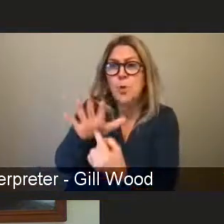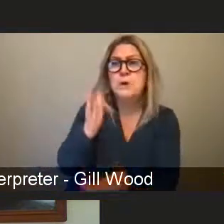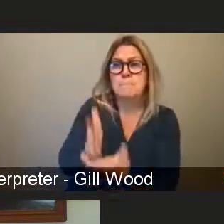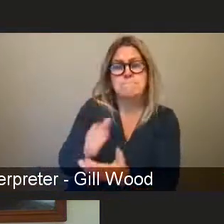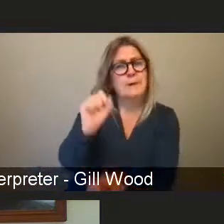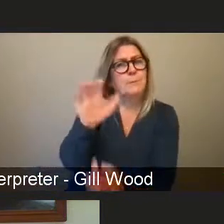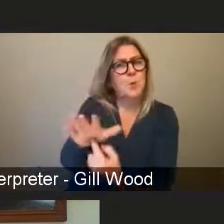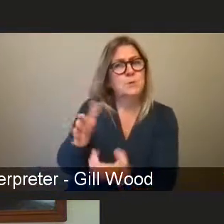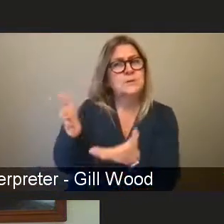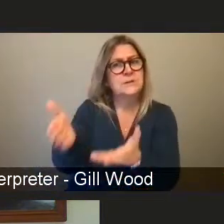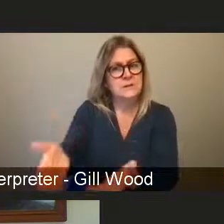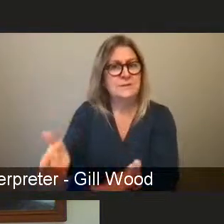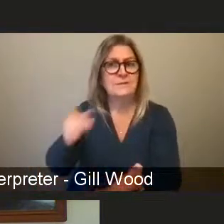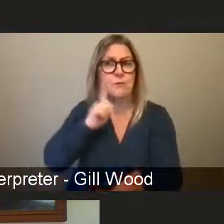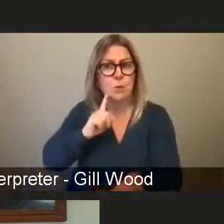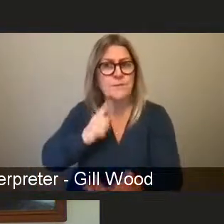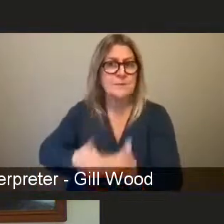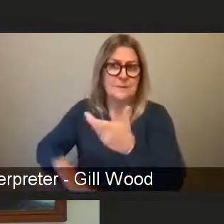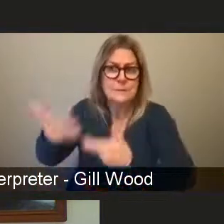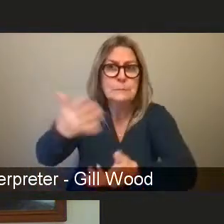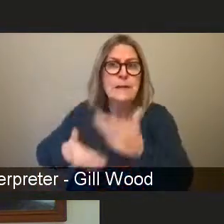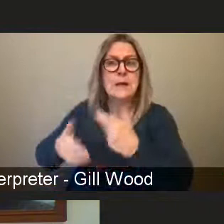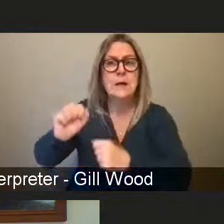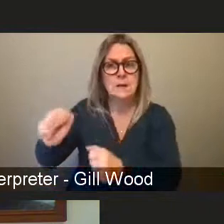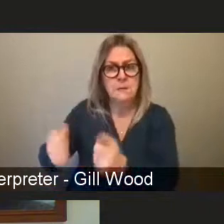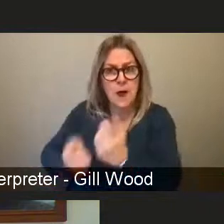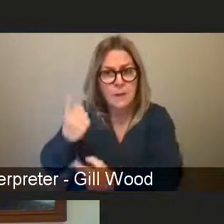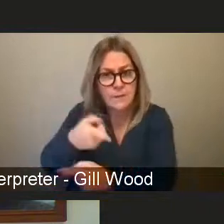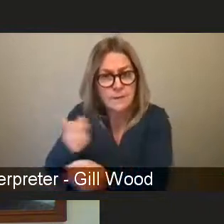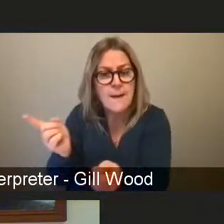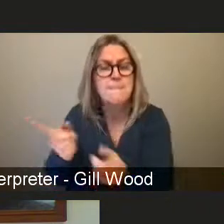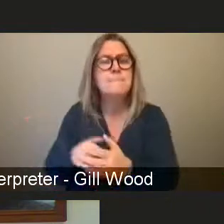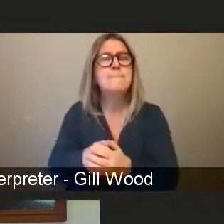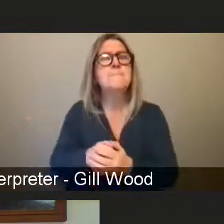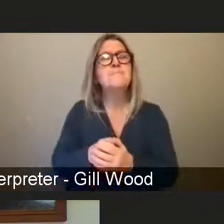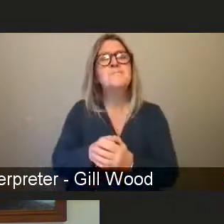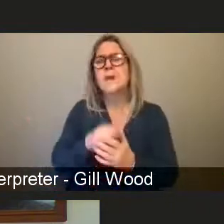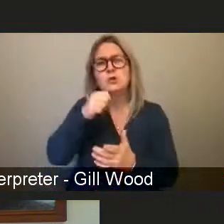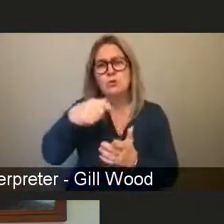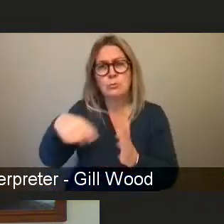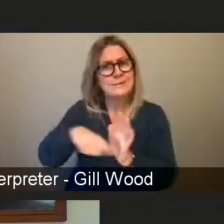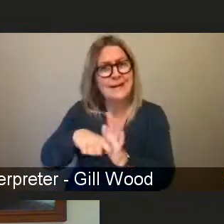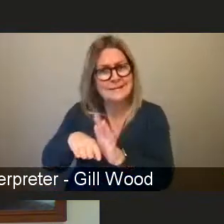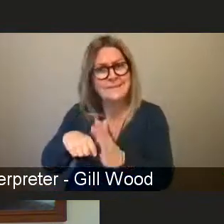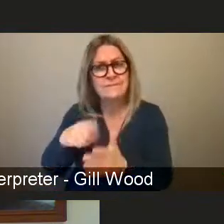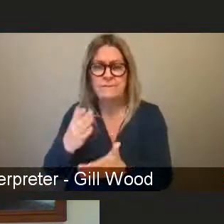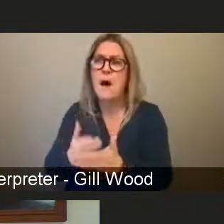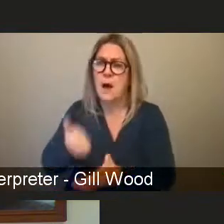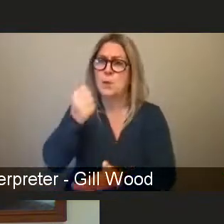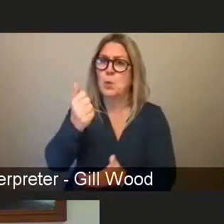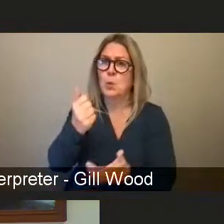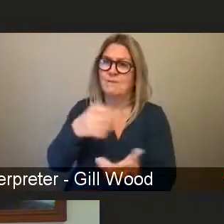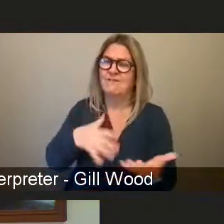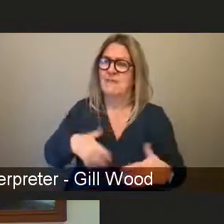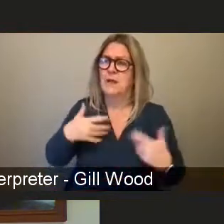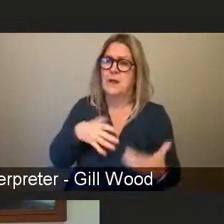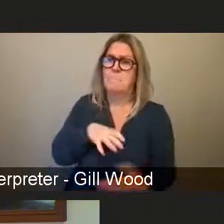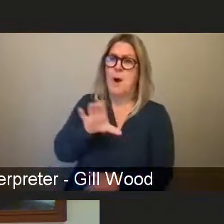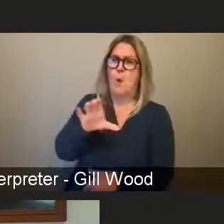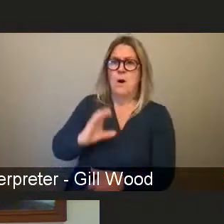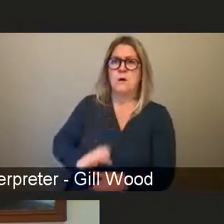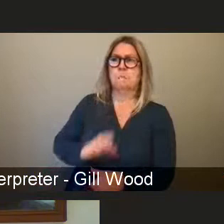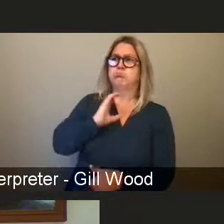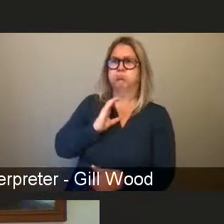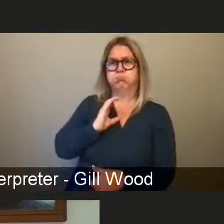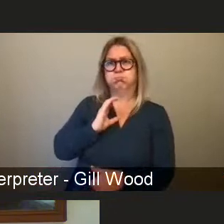negate how powerful and empowering that can be for some survivors. However, we